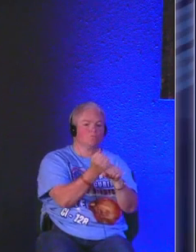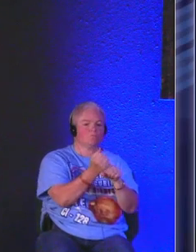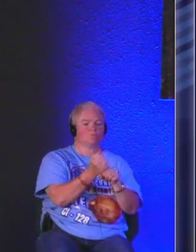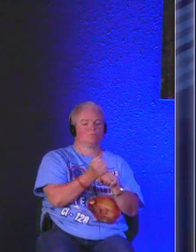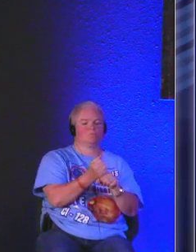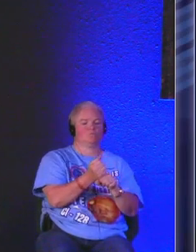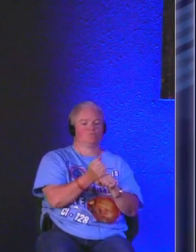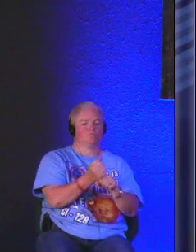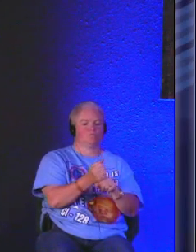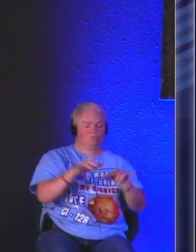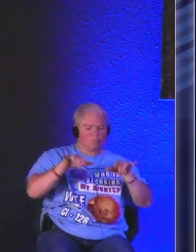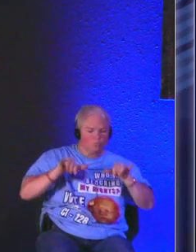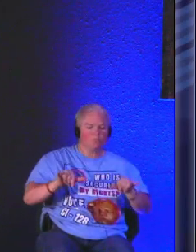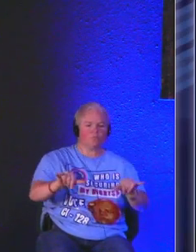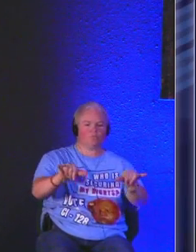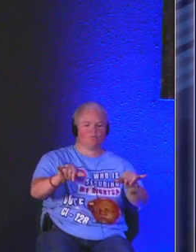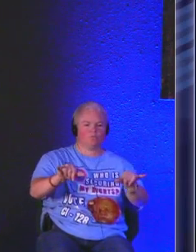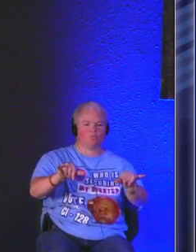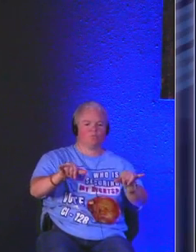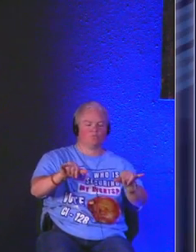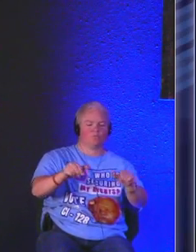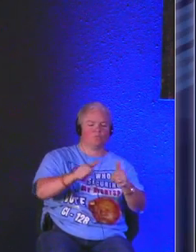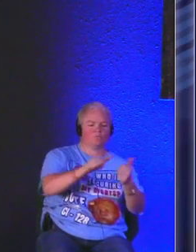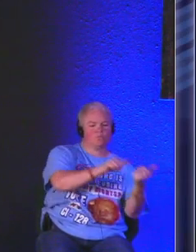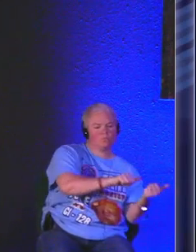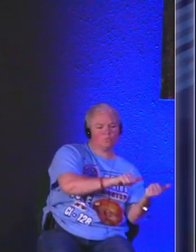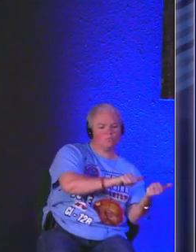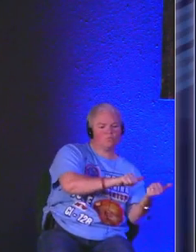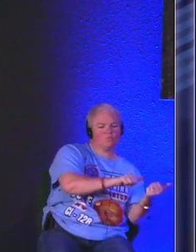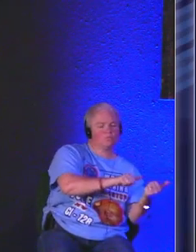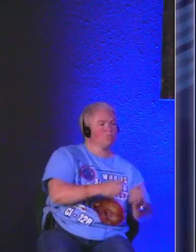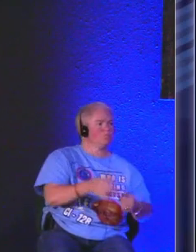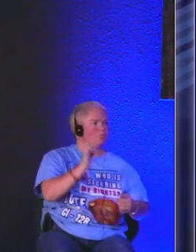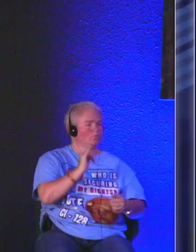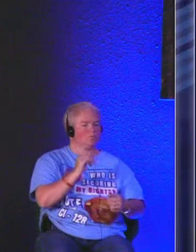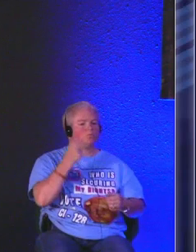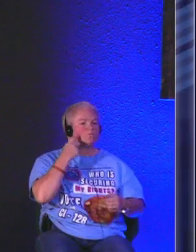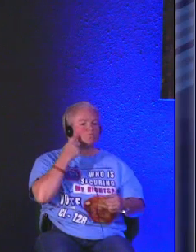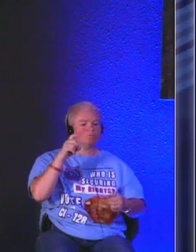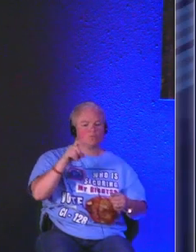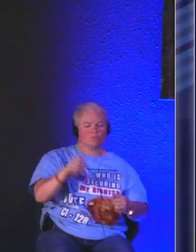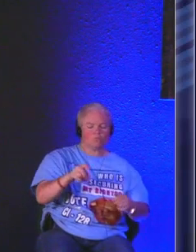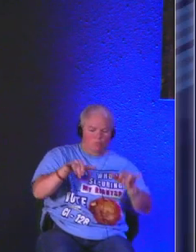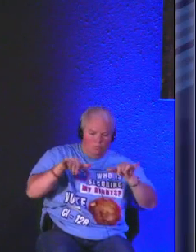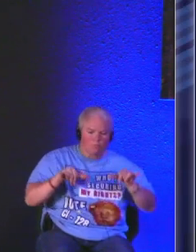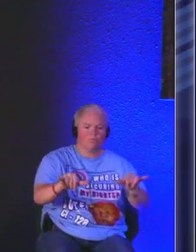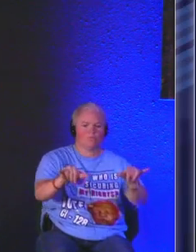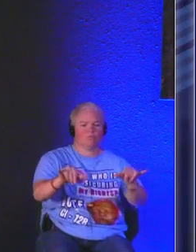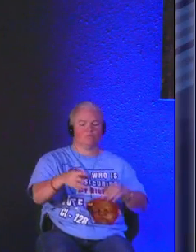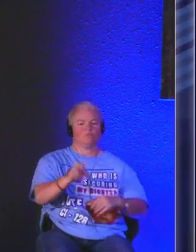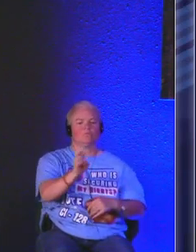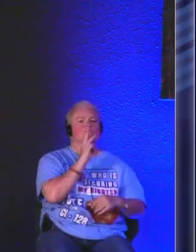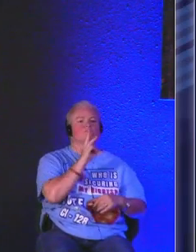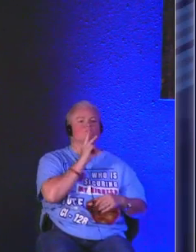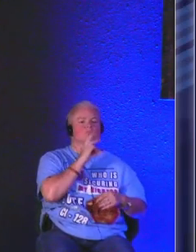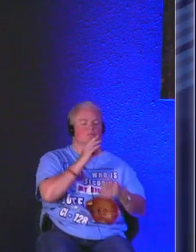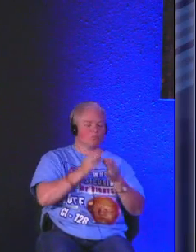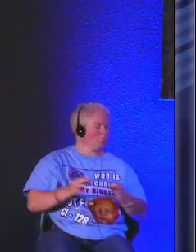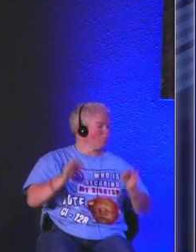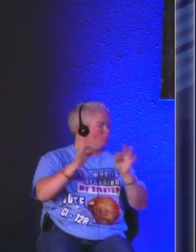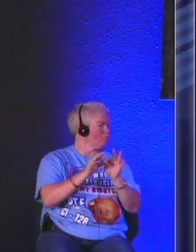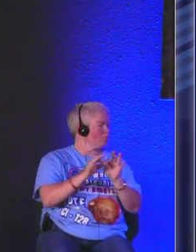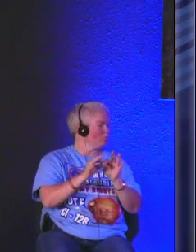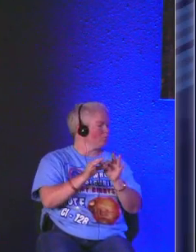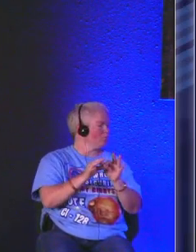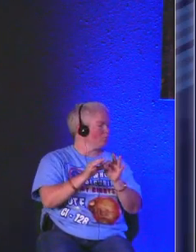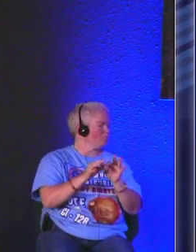made to be still and lie down sometimes sometimes I just need some still waters and the important